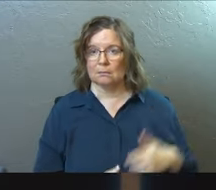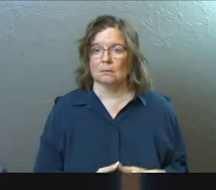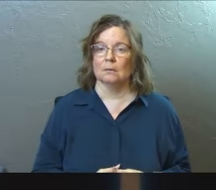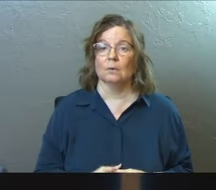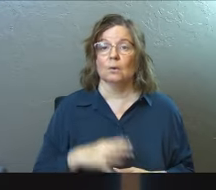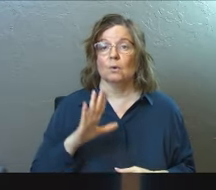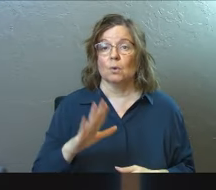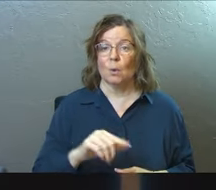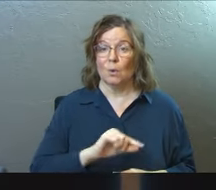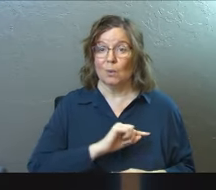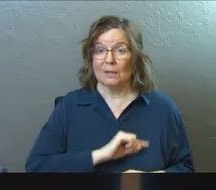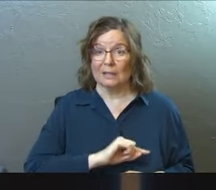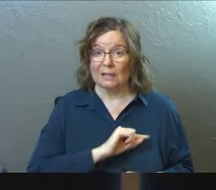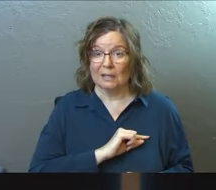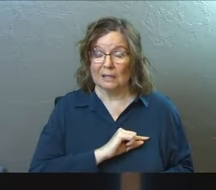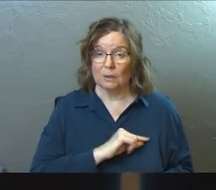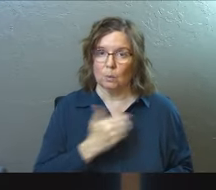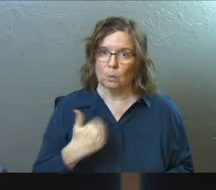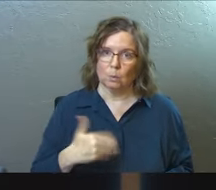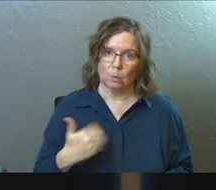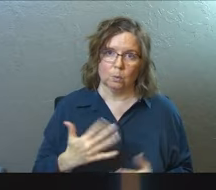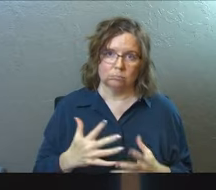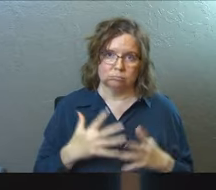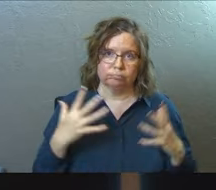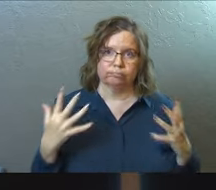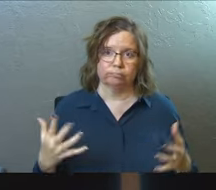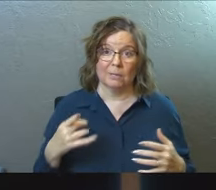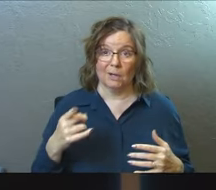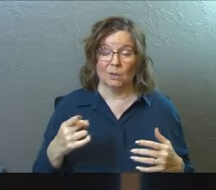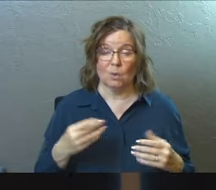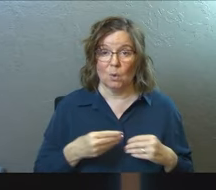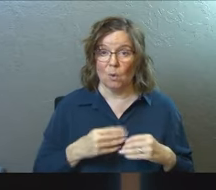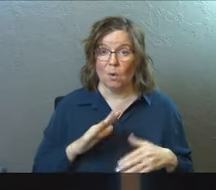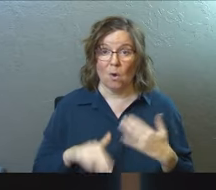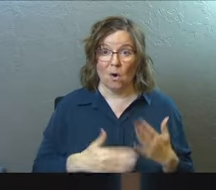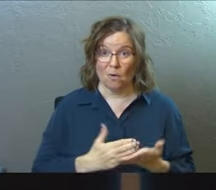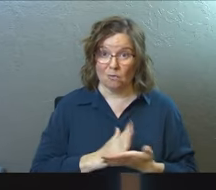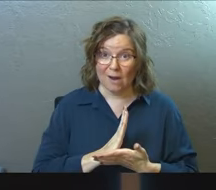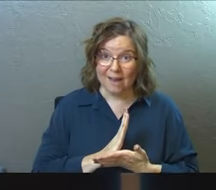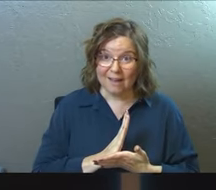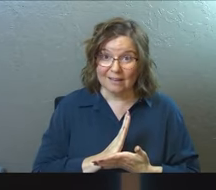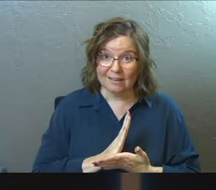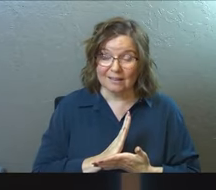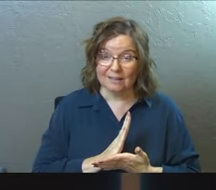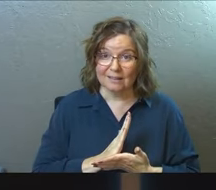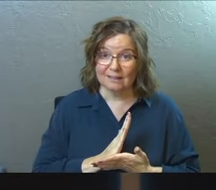and your guilt is so deep that you have lost all rights.